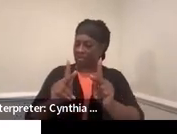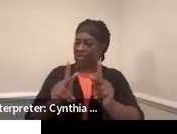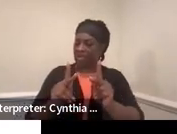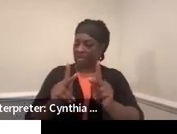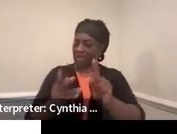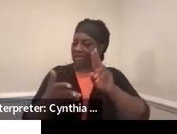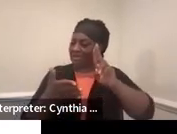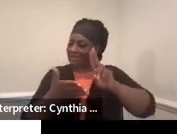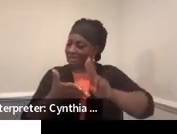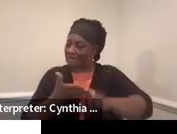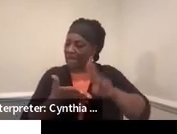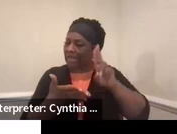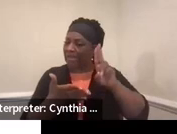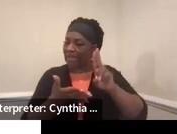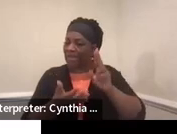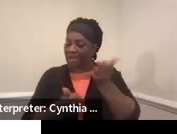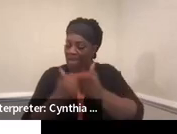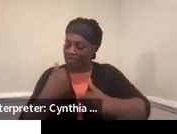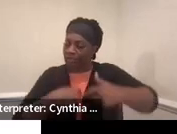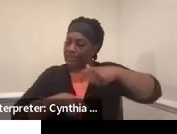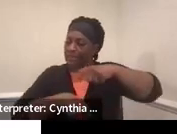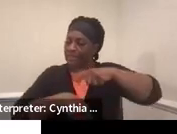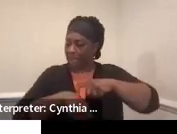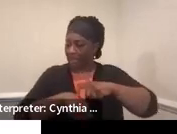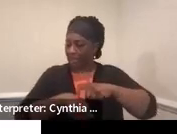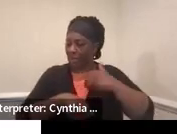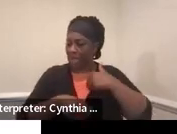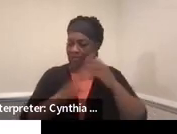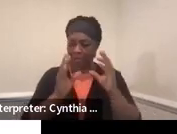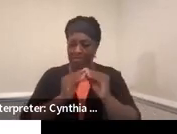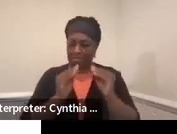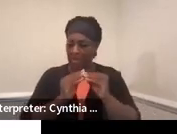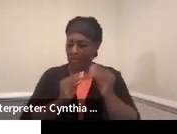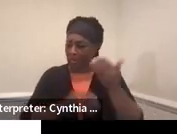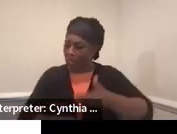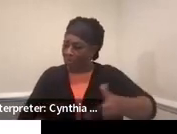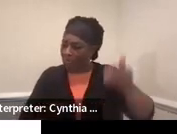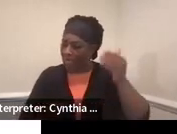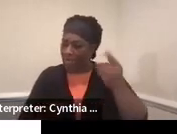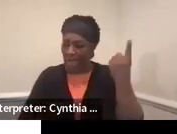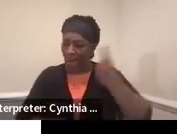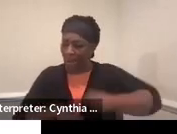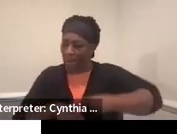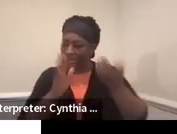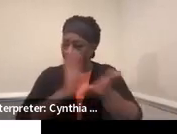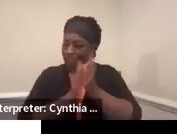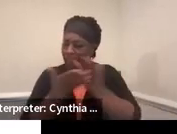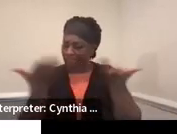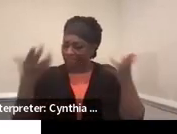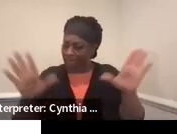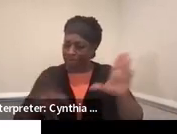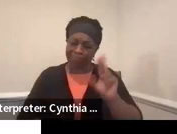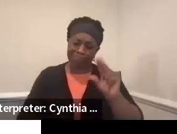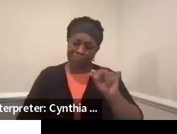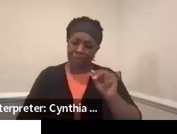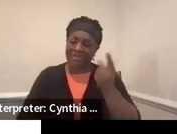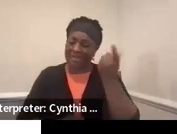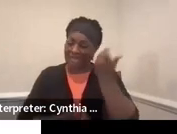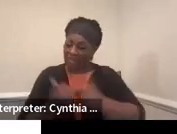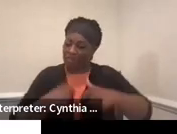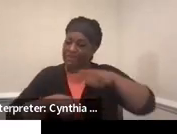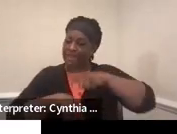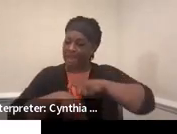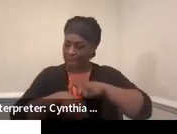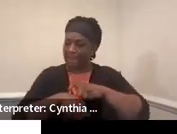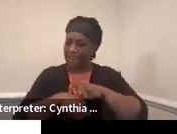Signed consent is needed every time you have the meeting where you invite them. It's not a one and done at the beginning of the year. And of course,